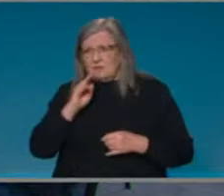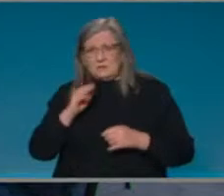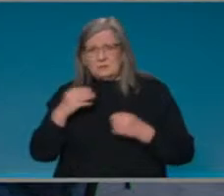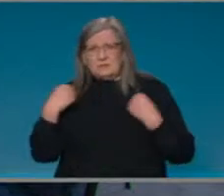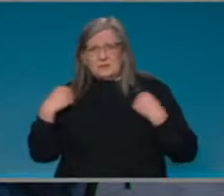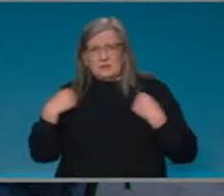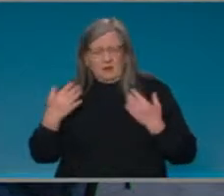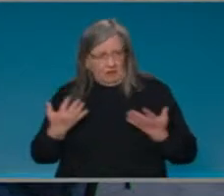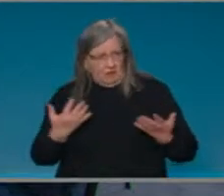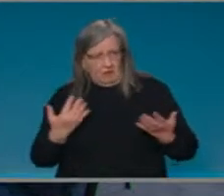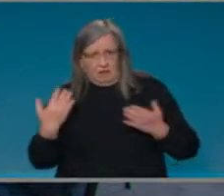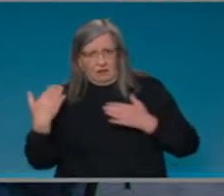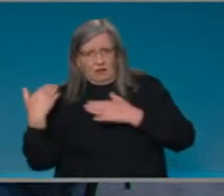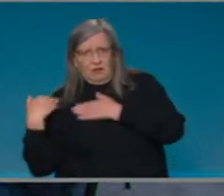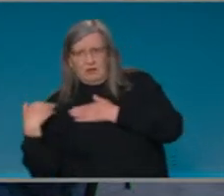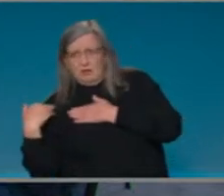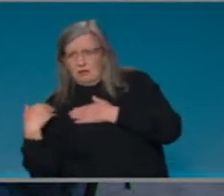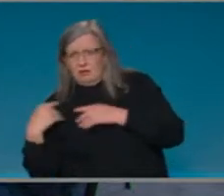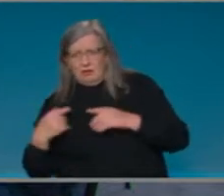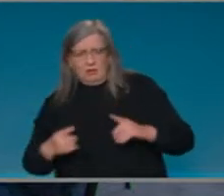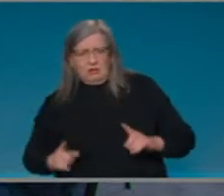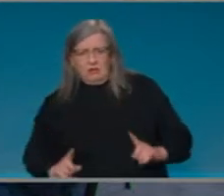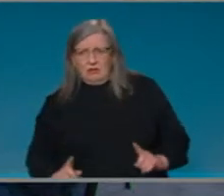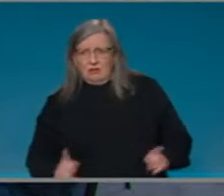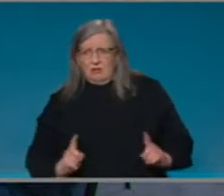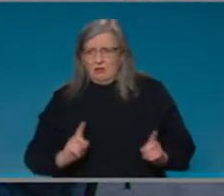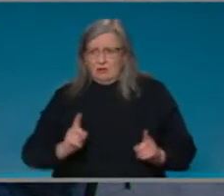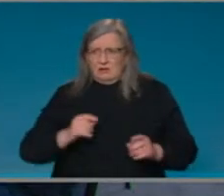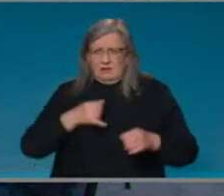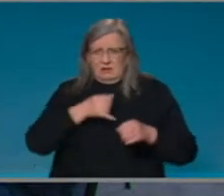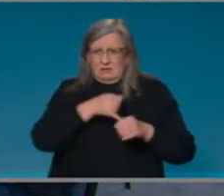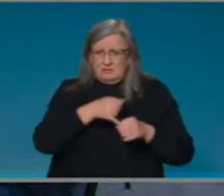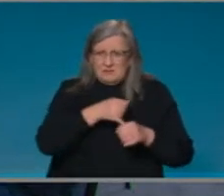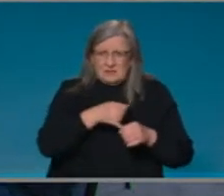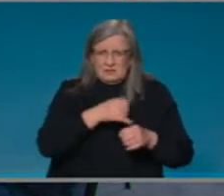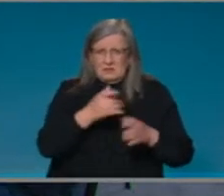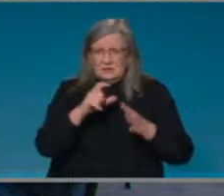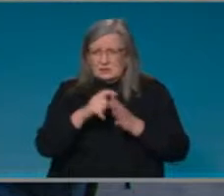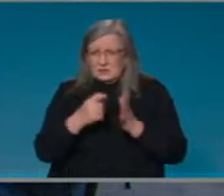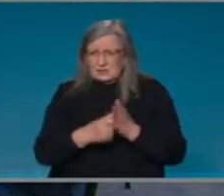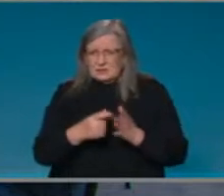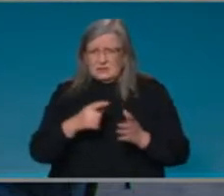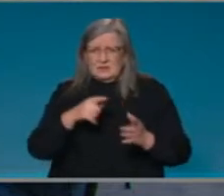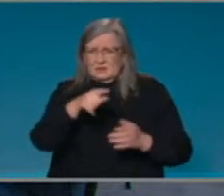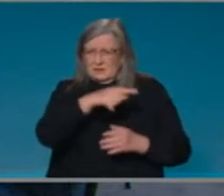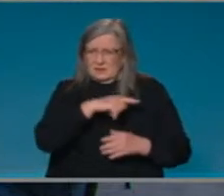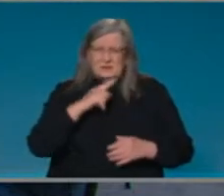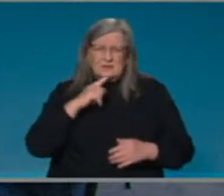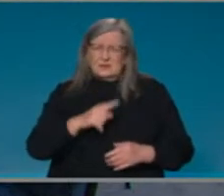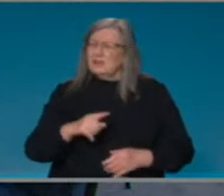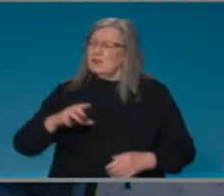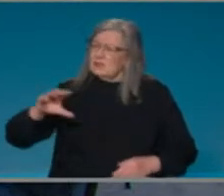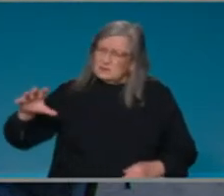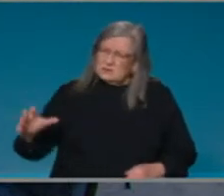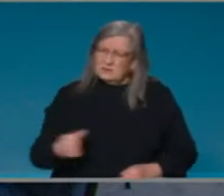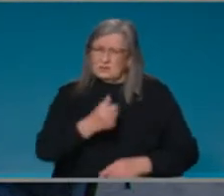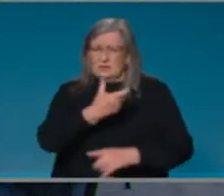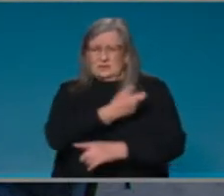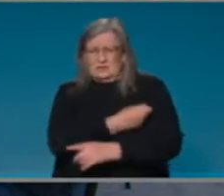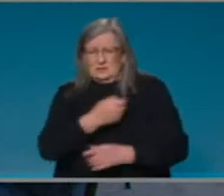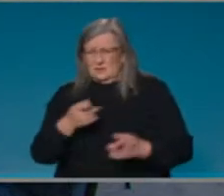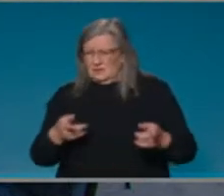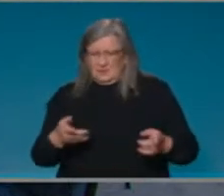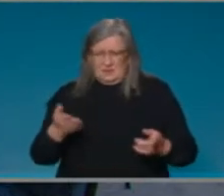what is strongly encouraged by medical professionals and the government. And just if I may pick up on what Dan asked about the